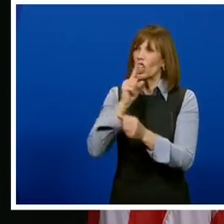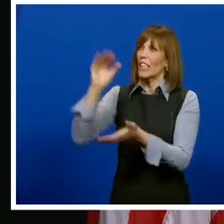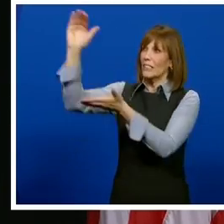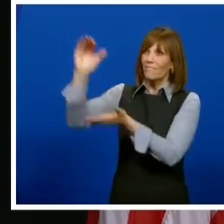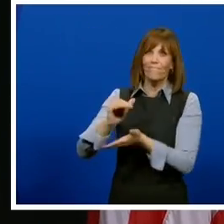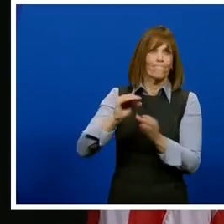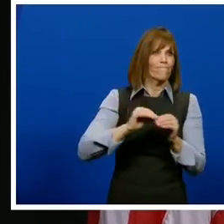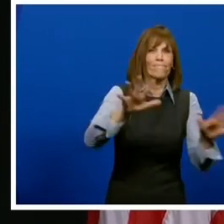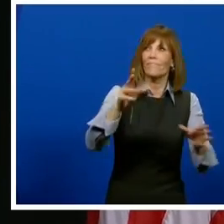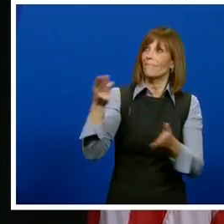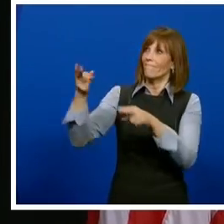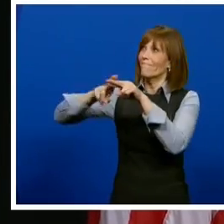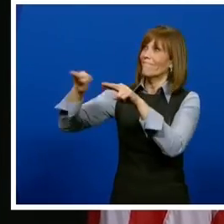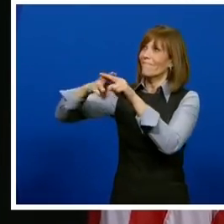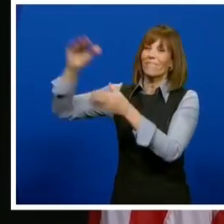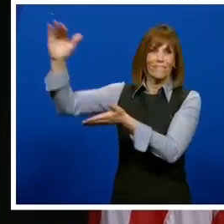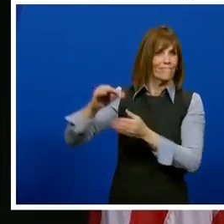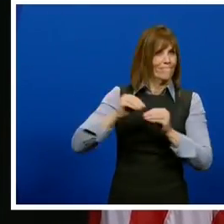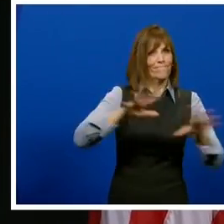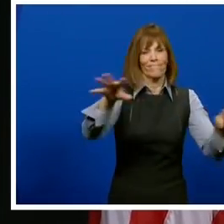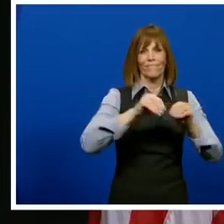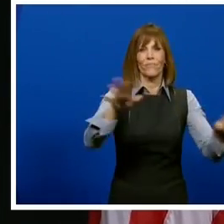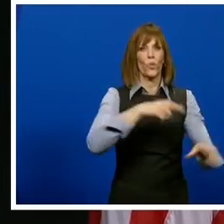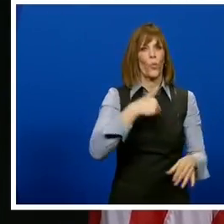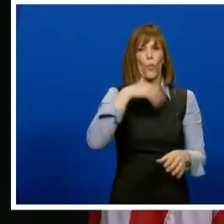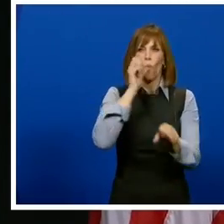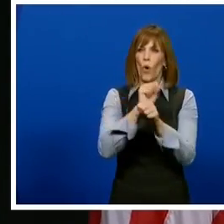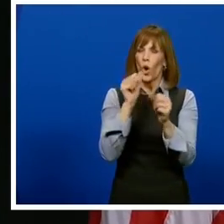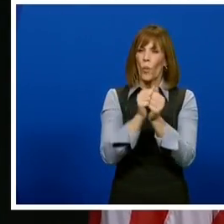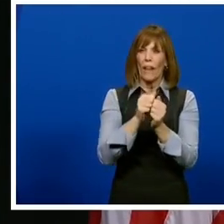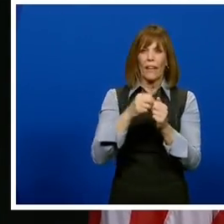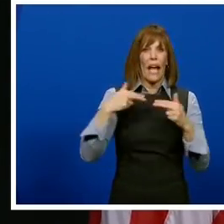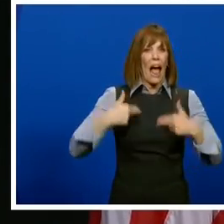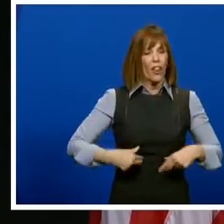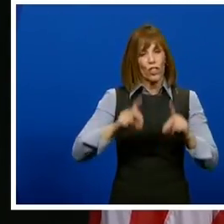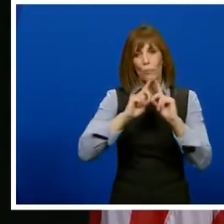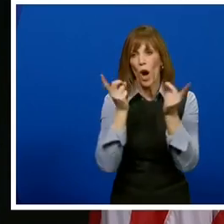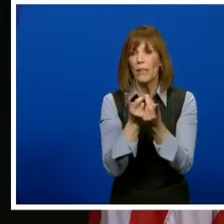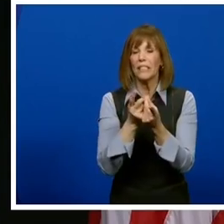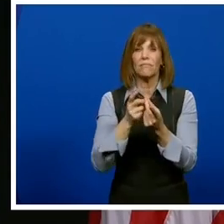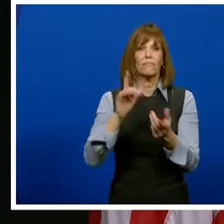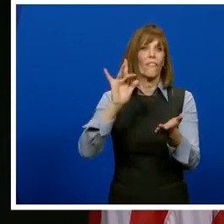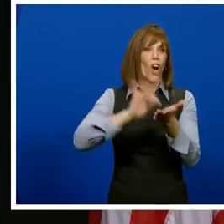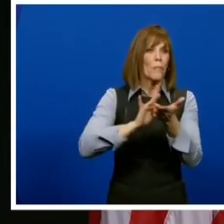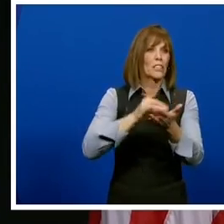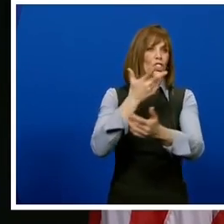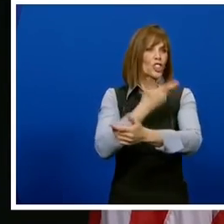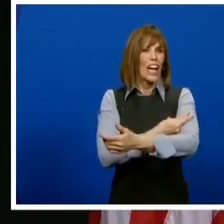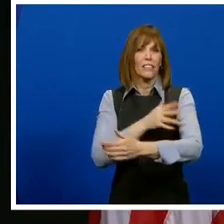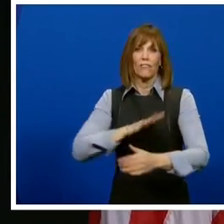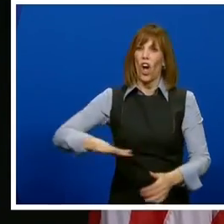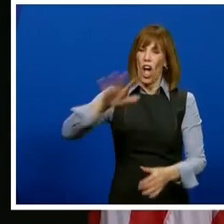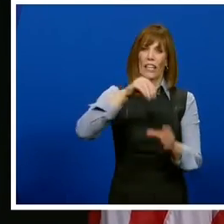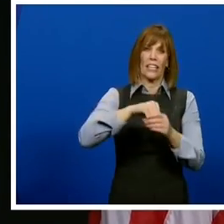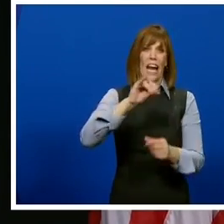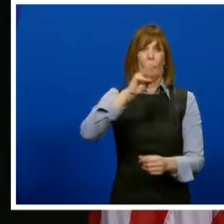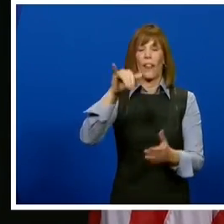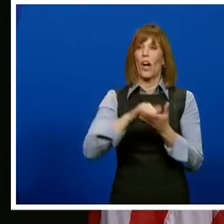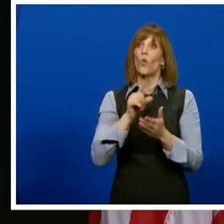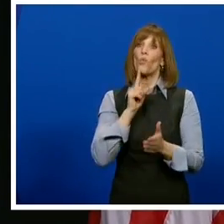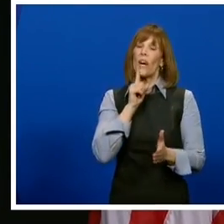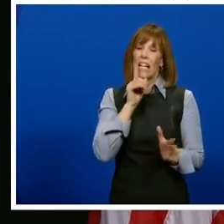increase. So we're going to continue to do a great job with our local public health with our providers across the state to really drive